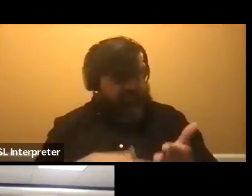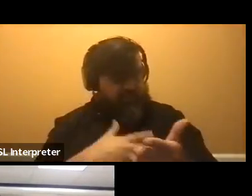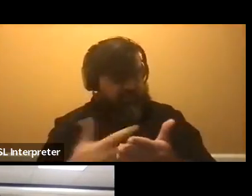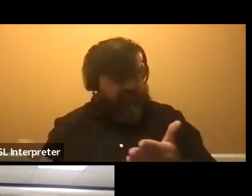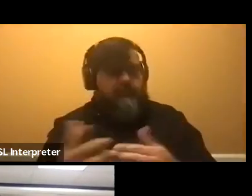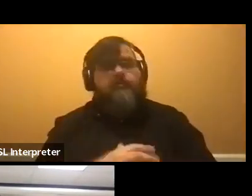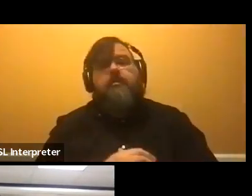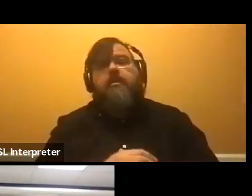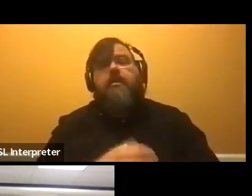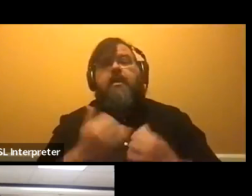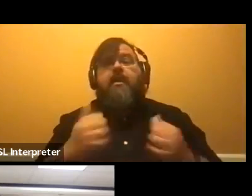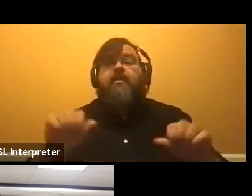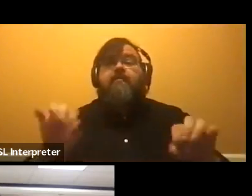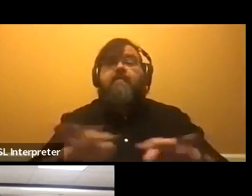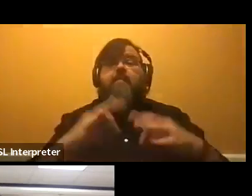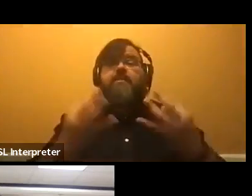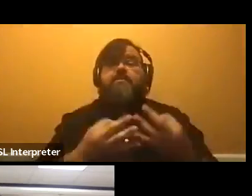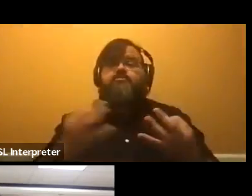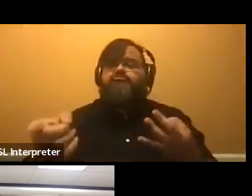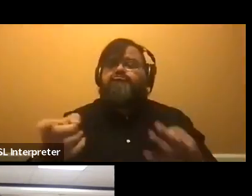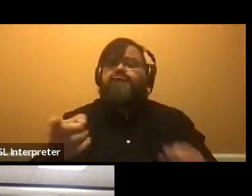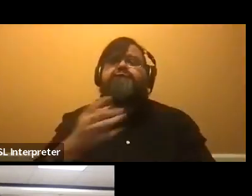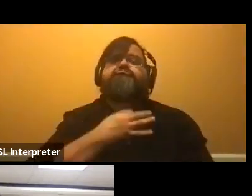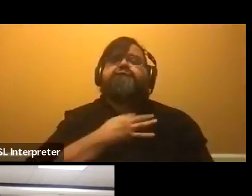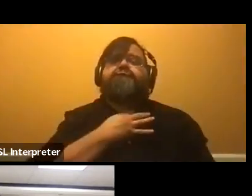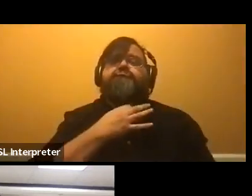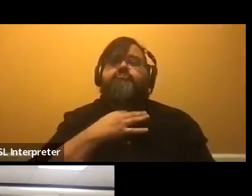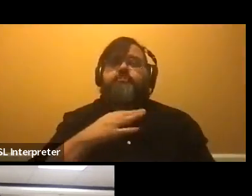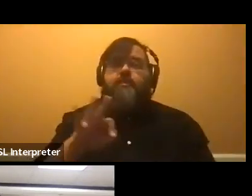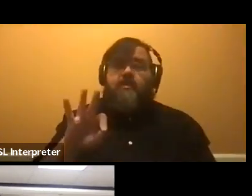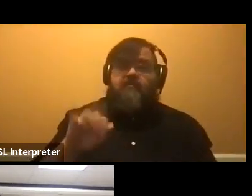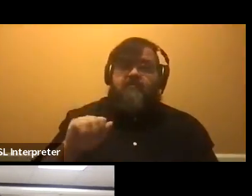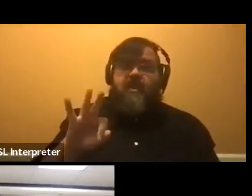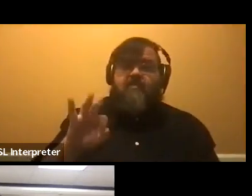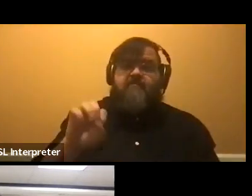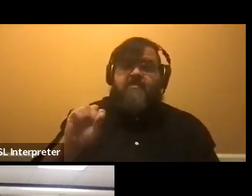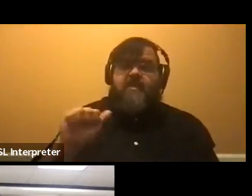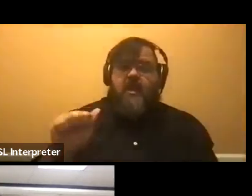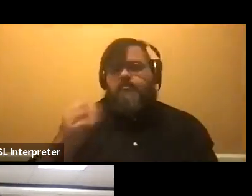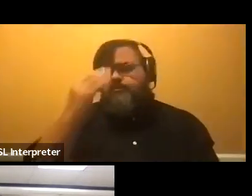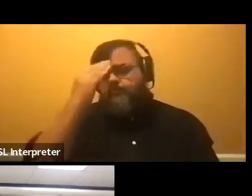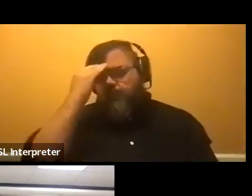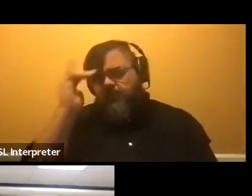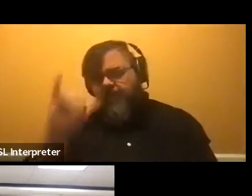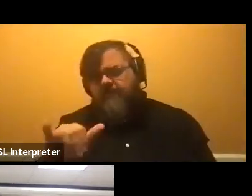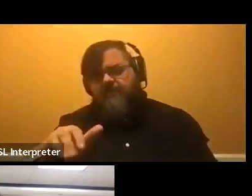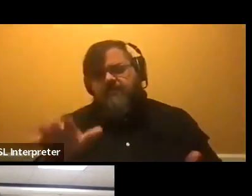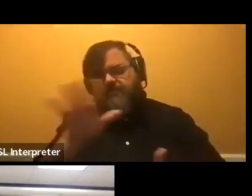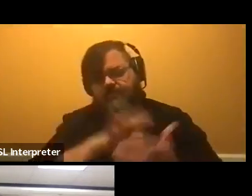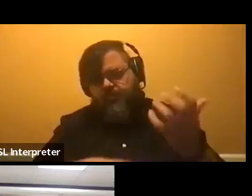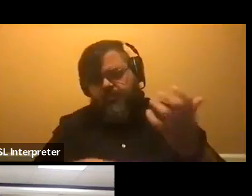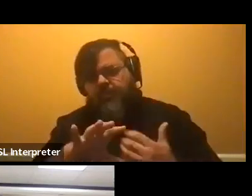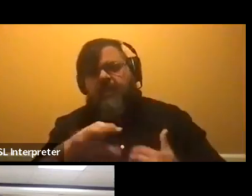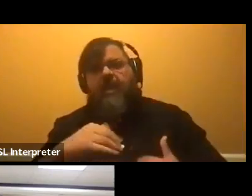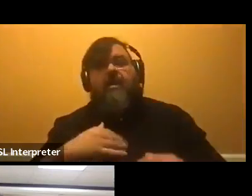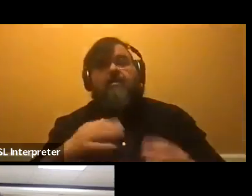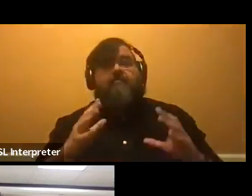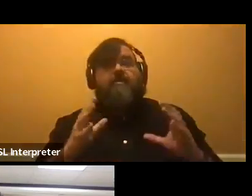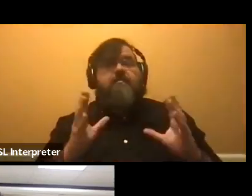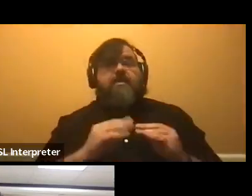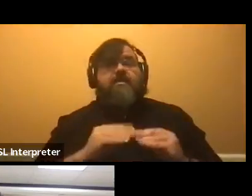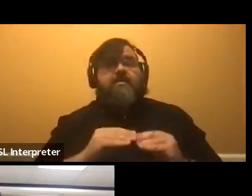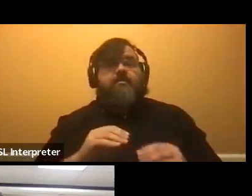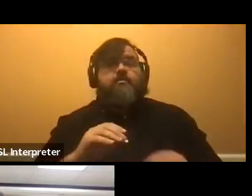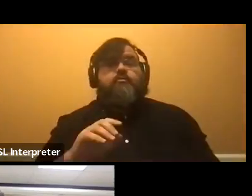so for any families that are out there and they have questions about filing the FAFSA, we know that's confusing. We have a session on Tuesday, the